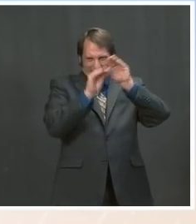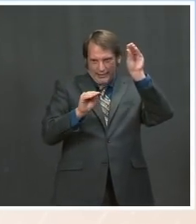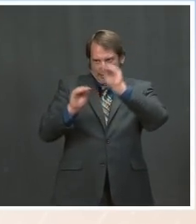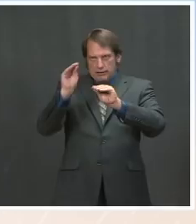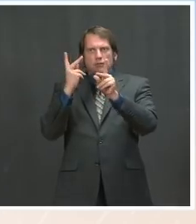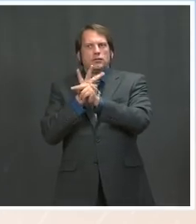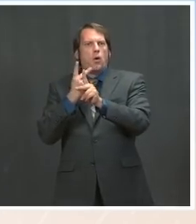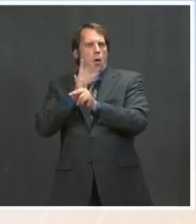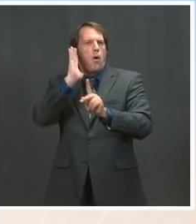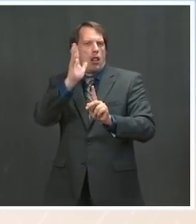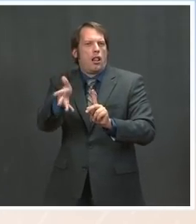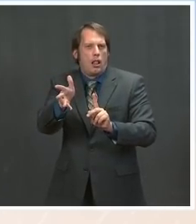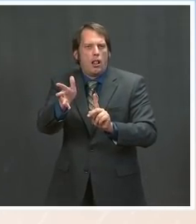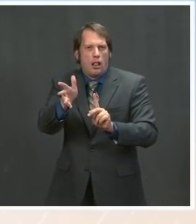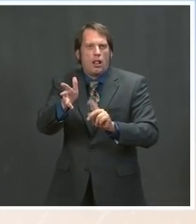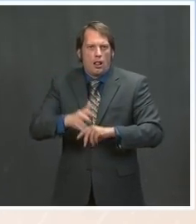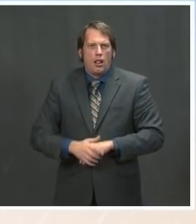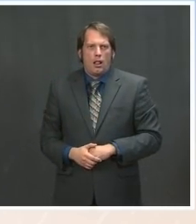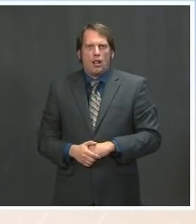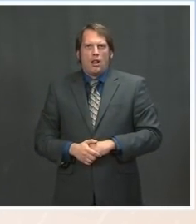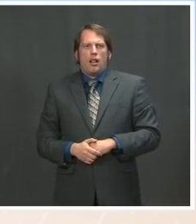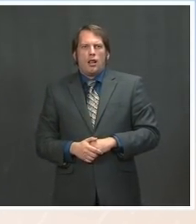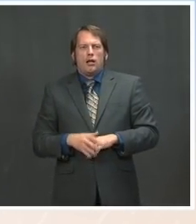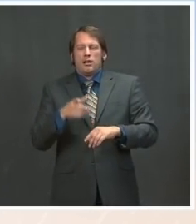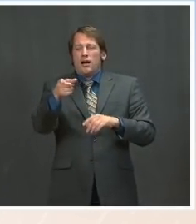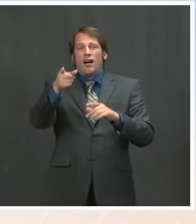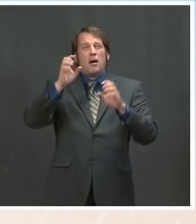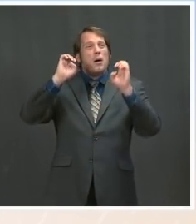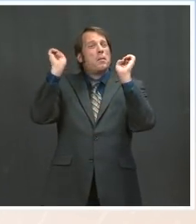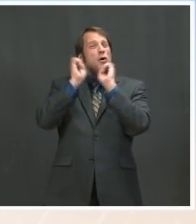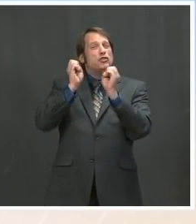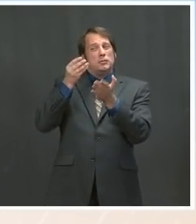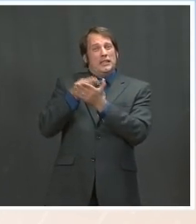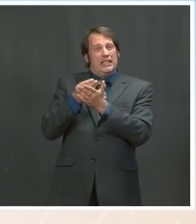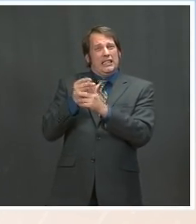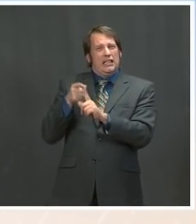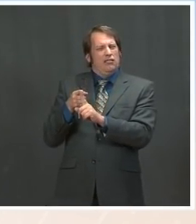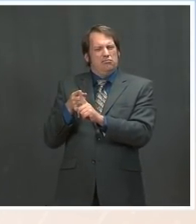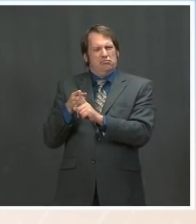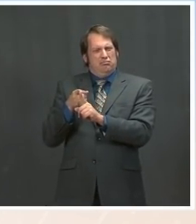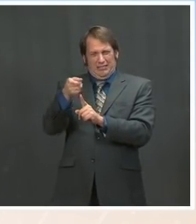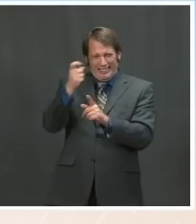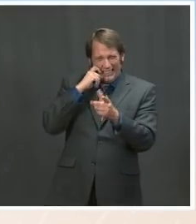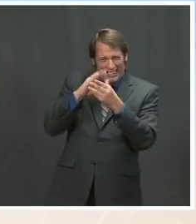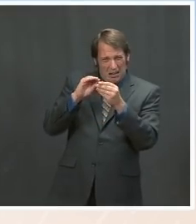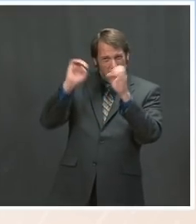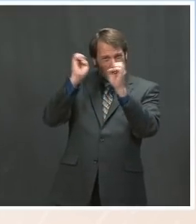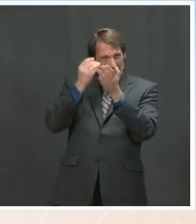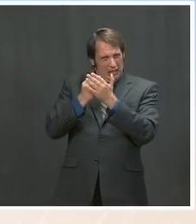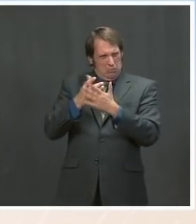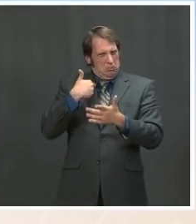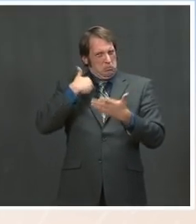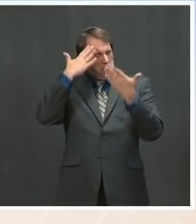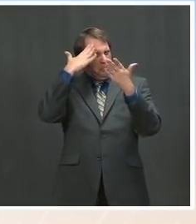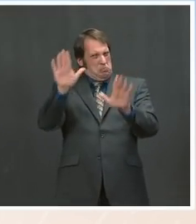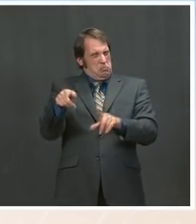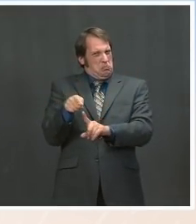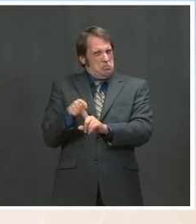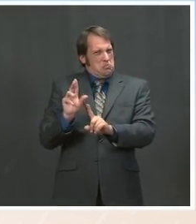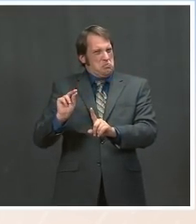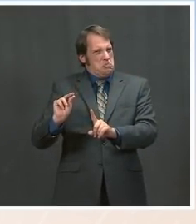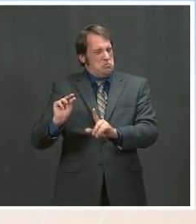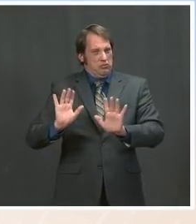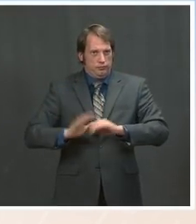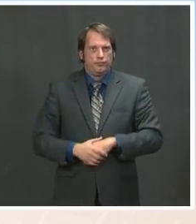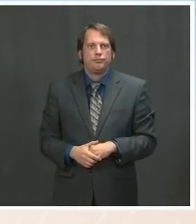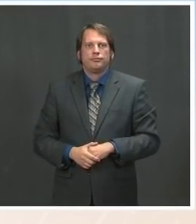an emergency supplemental, I'm not aware of that consideration, but I'll check on that for you and others who I'm sure are interested. to catch up, then real quick. Are we still on track for the 1 o'clock presidential